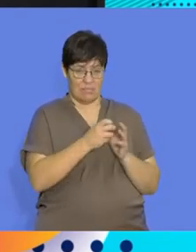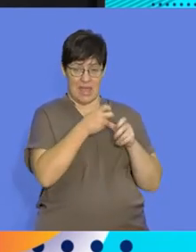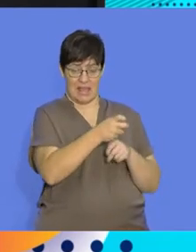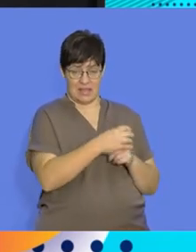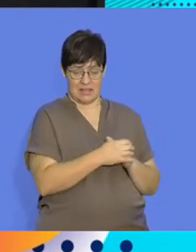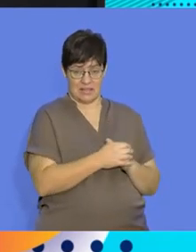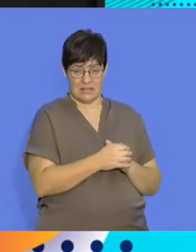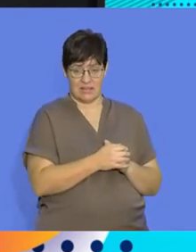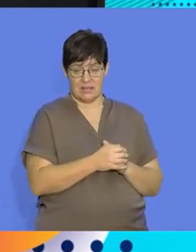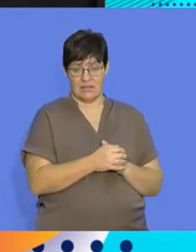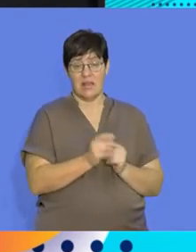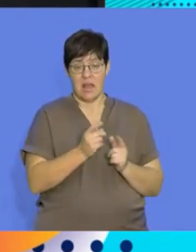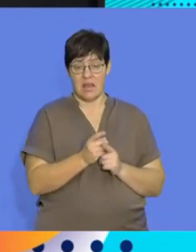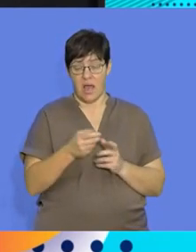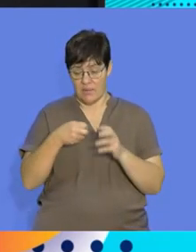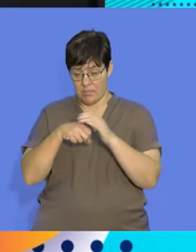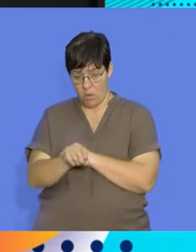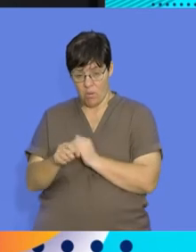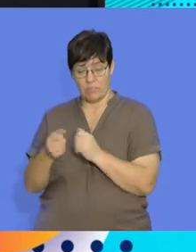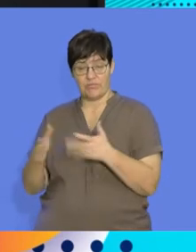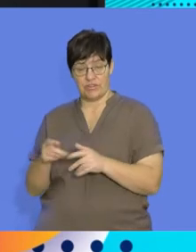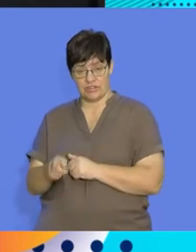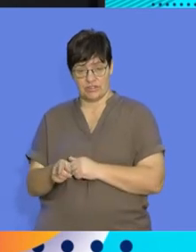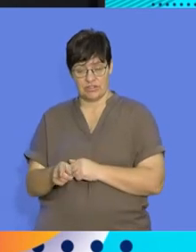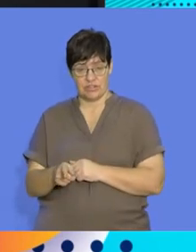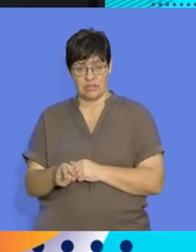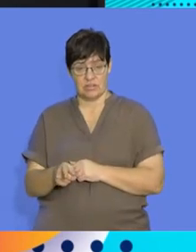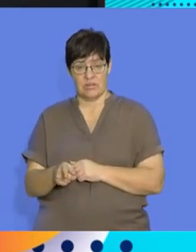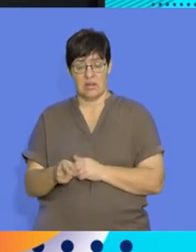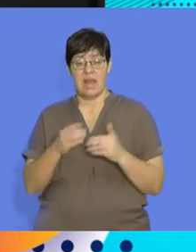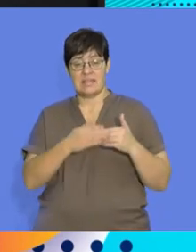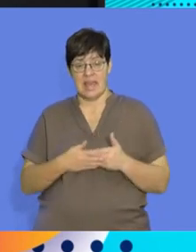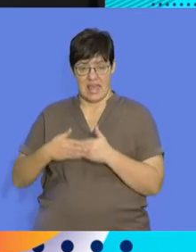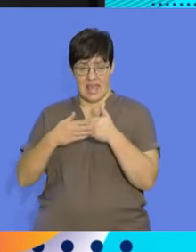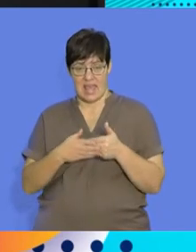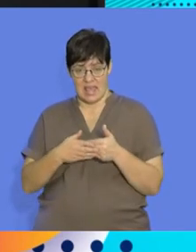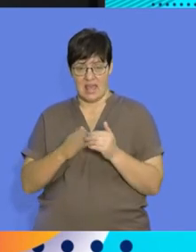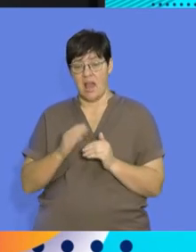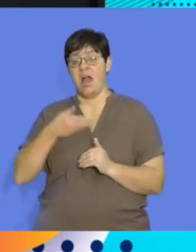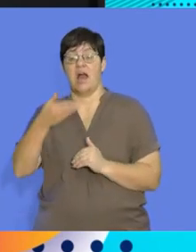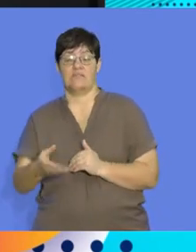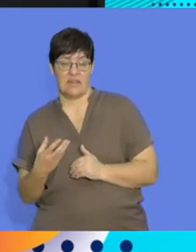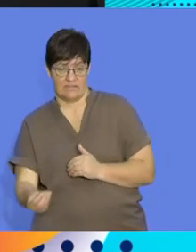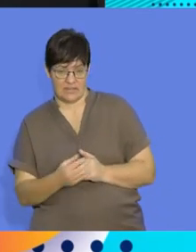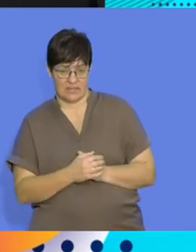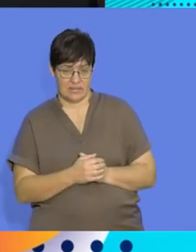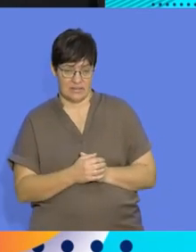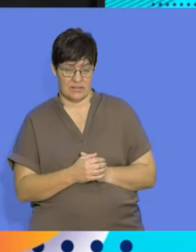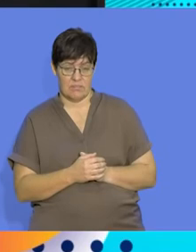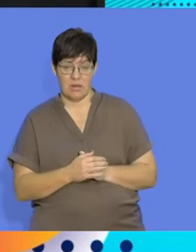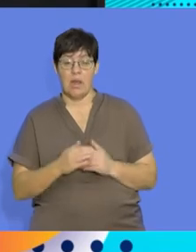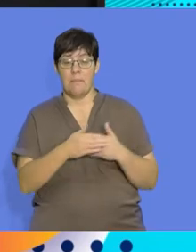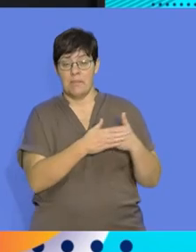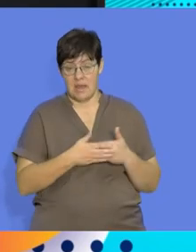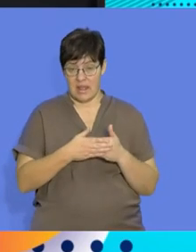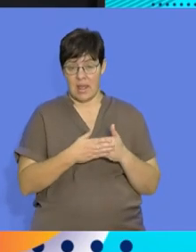egg, you'll find that once they hatch or born, there's significant care for them post-that. So we say that there is higher parental